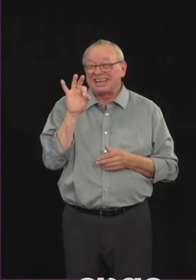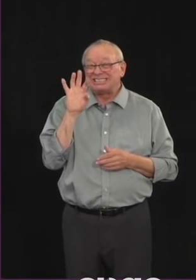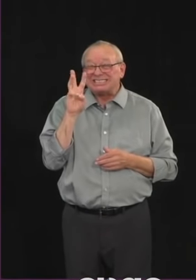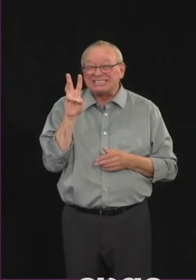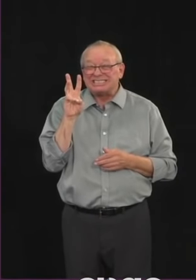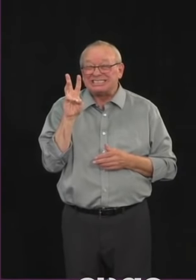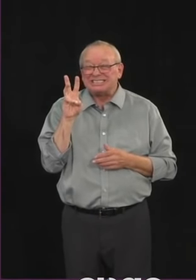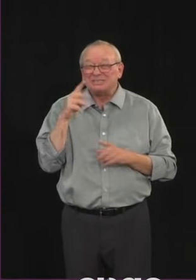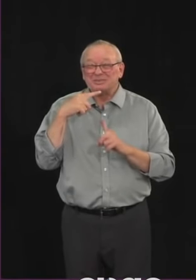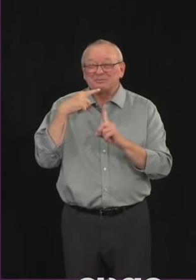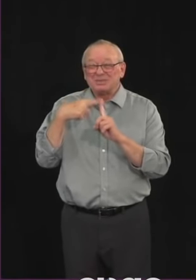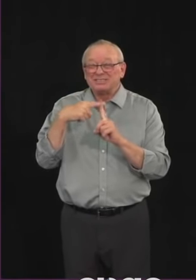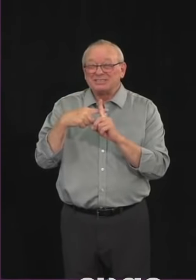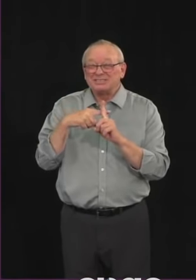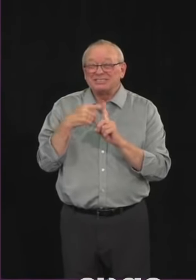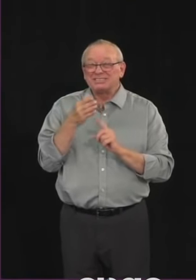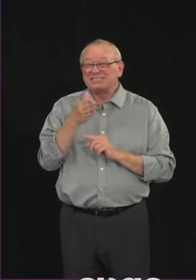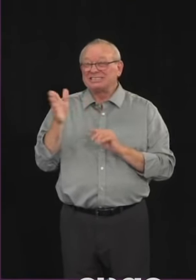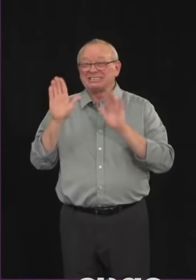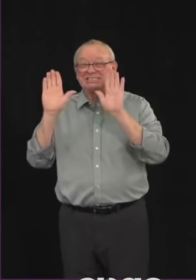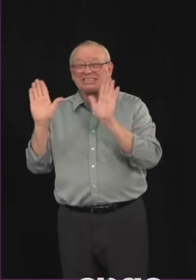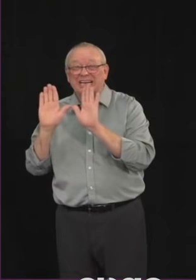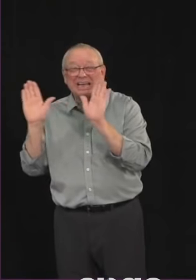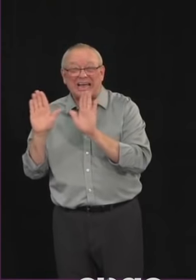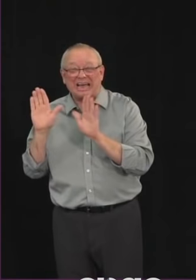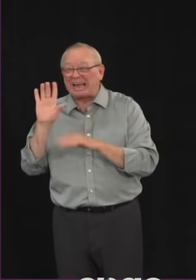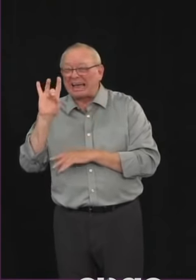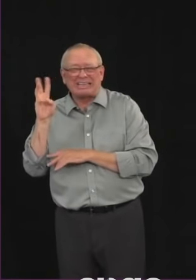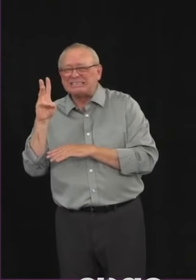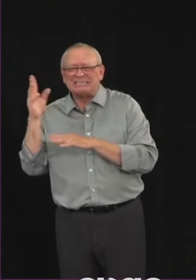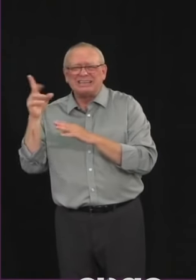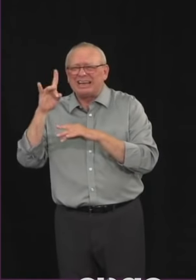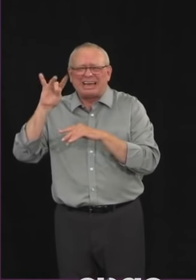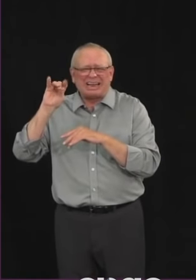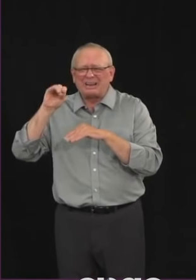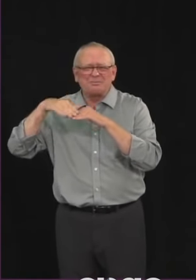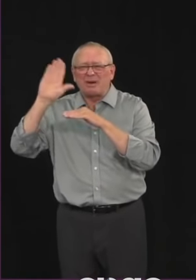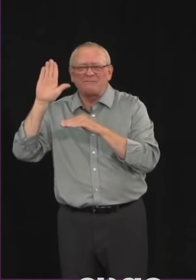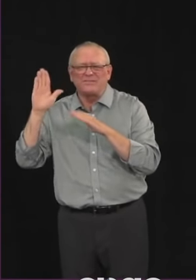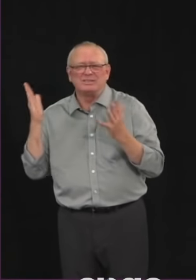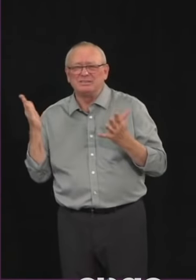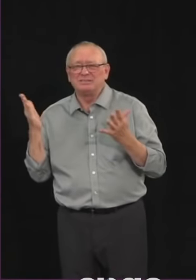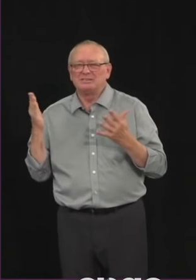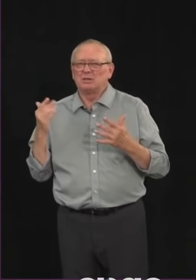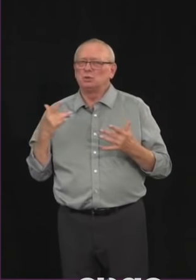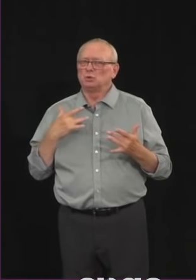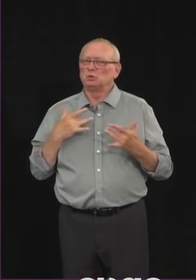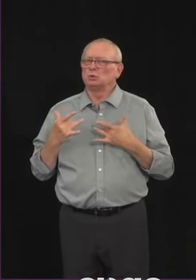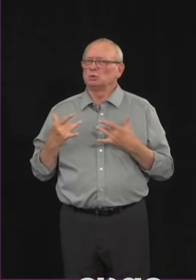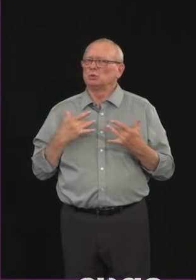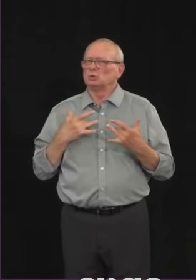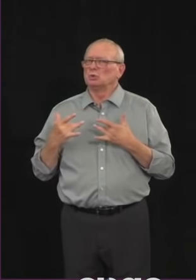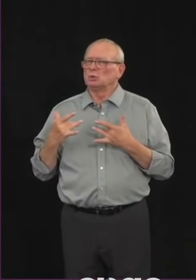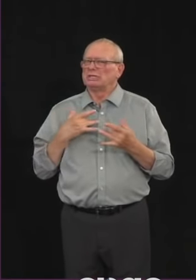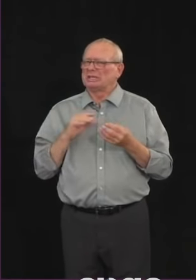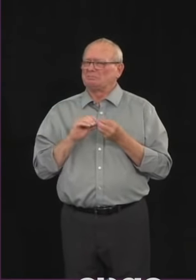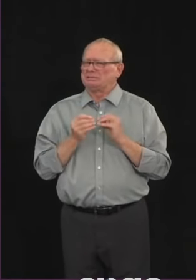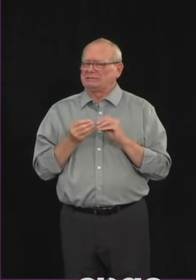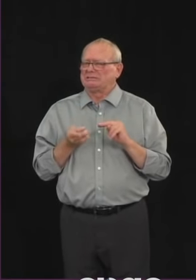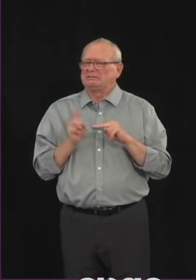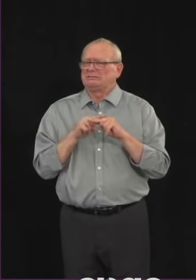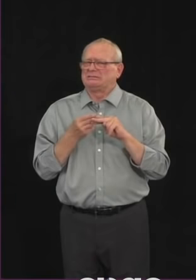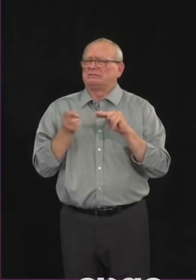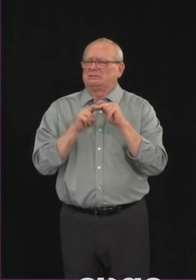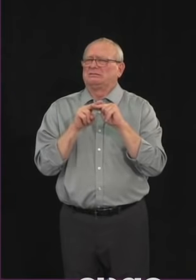um, that is, uh, concerning. And so, uh, look, I would love to get to phase